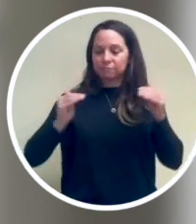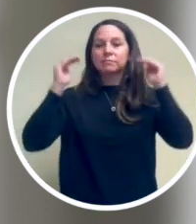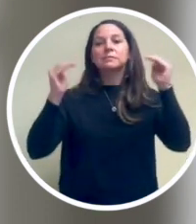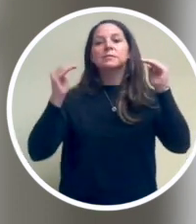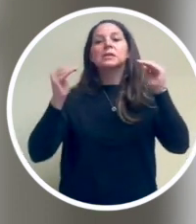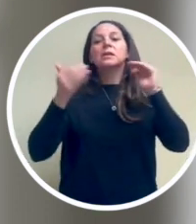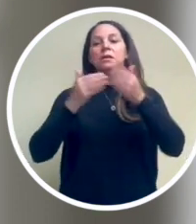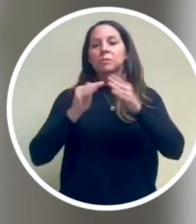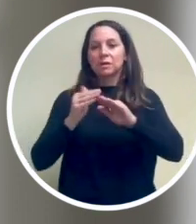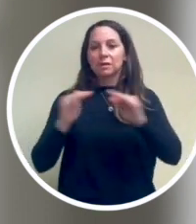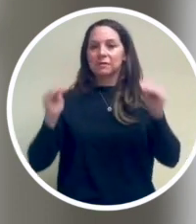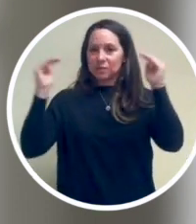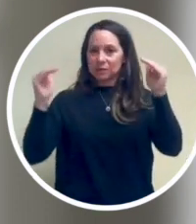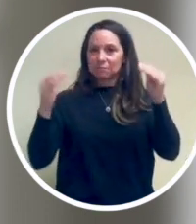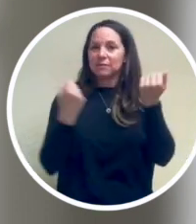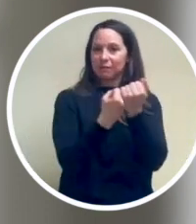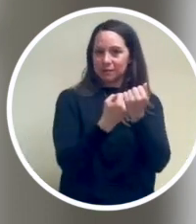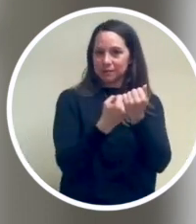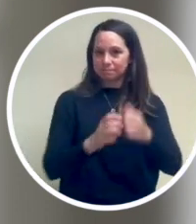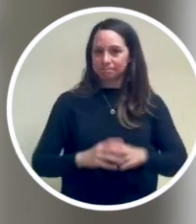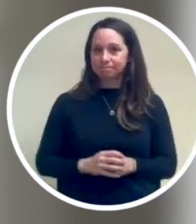community investment, and advocacy.